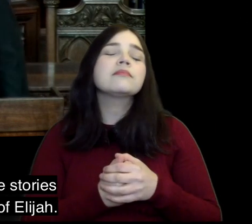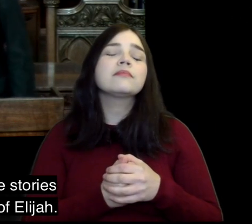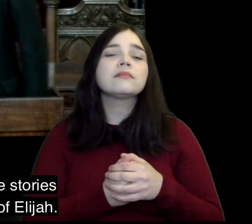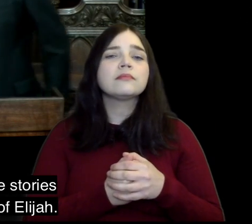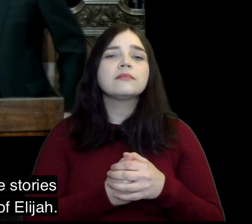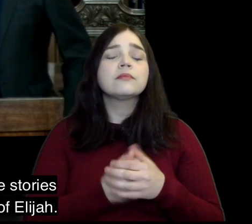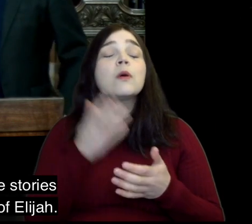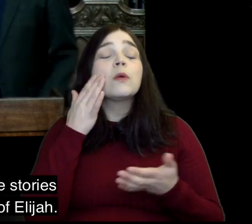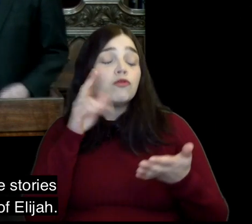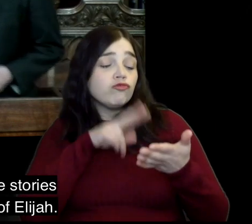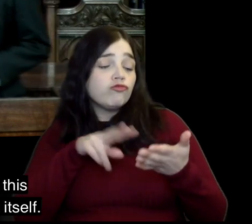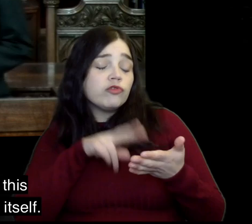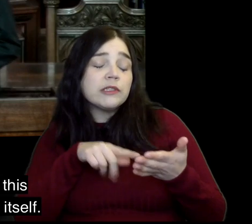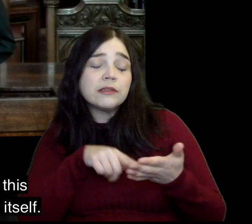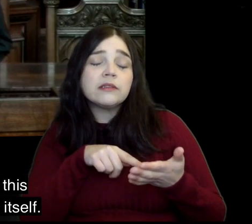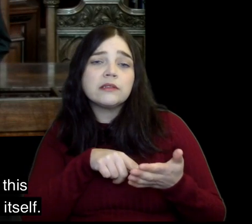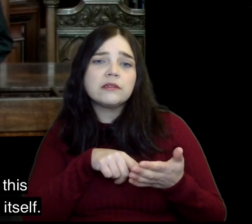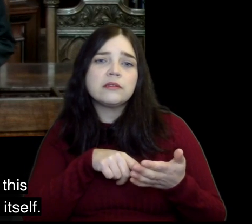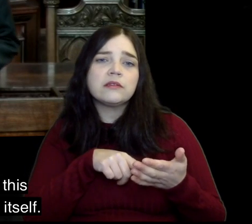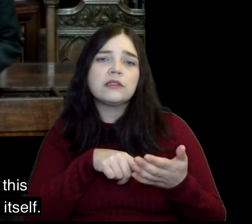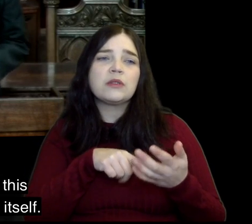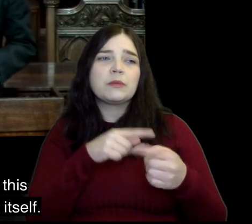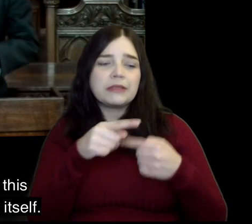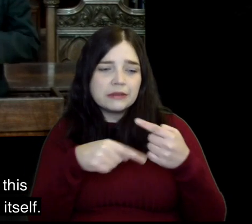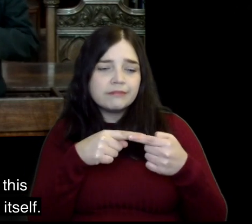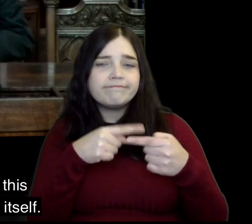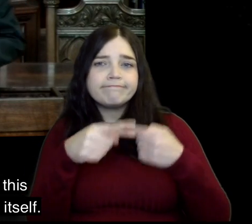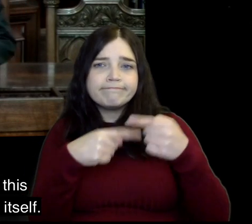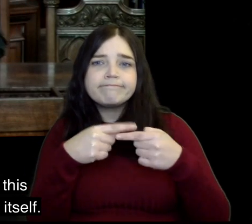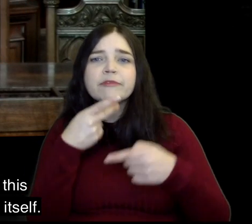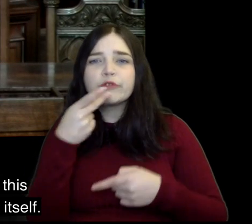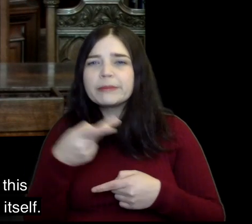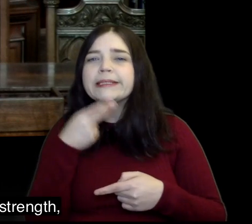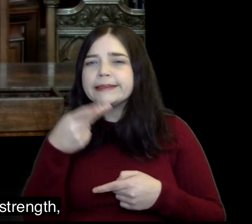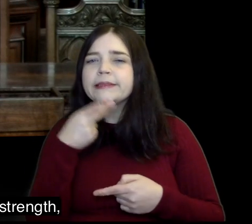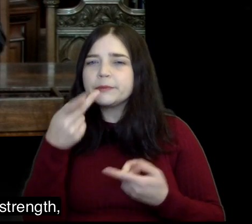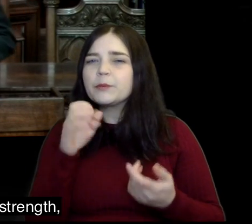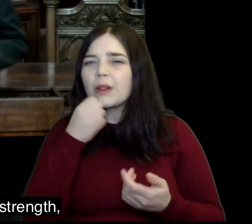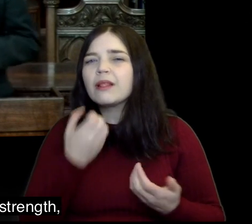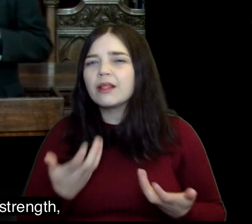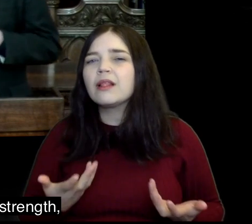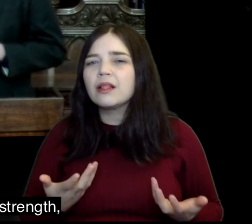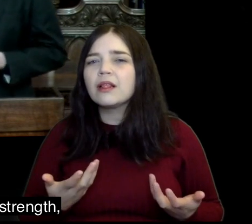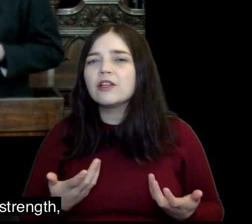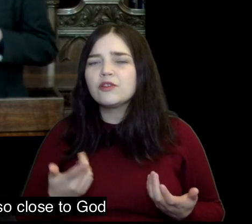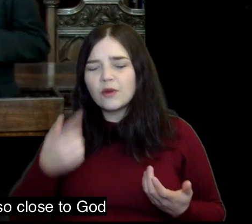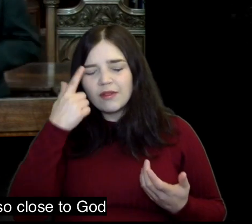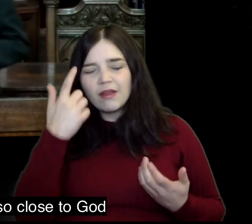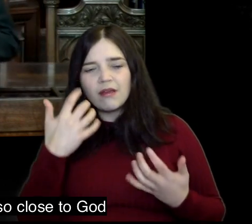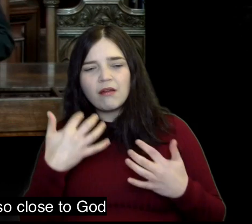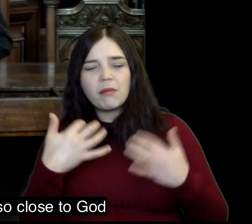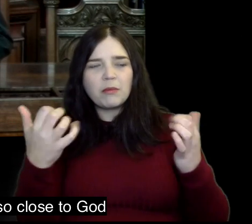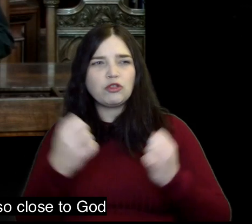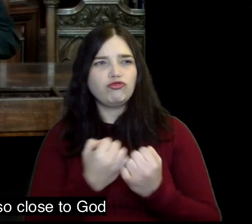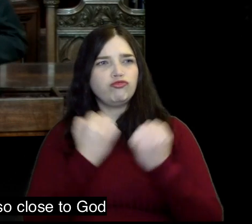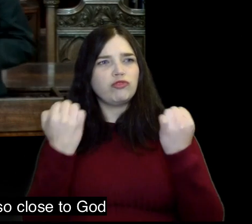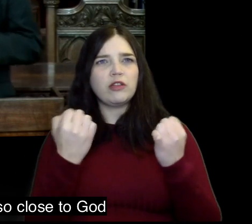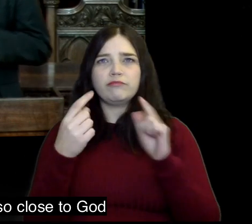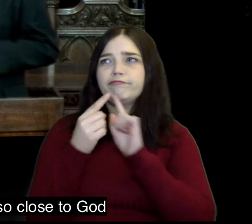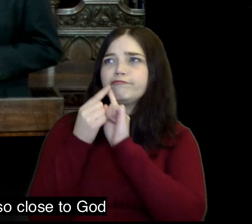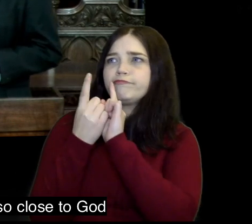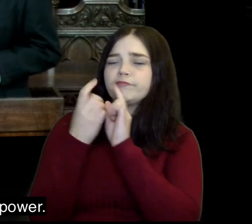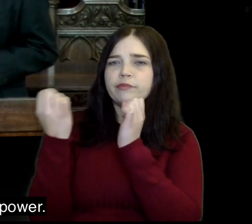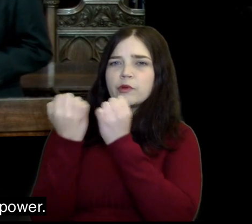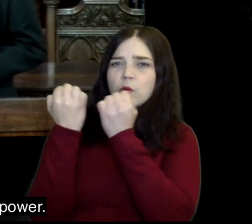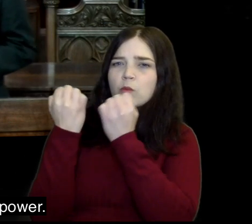And if you read the stories in these chapters of Elijah you'll find that this cycle will repeat itself The man of public strength who everybody